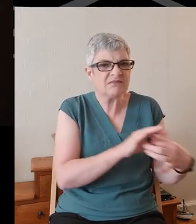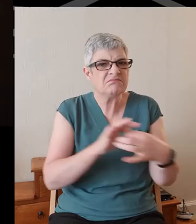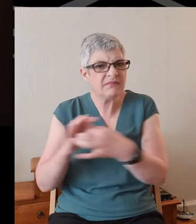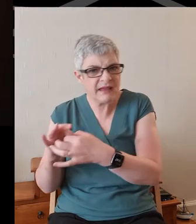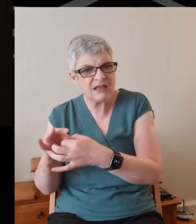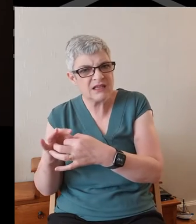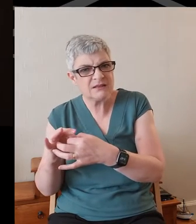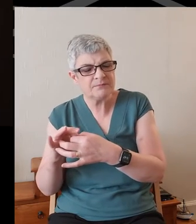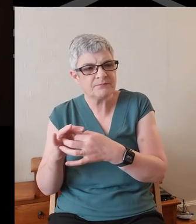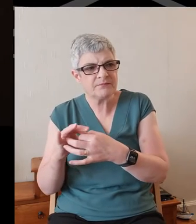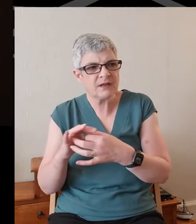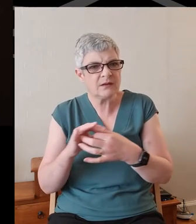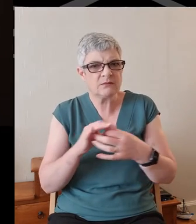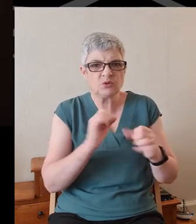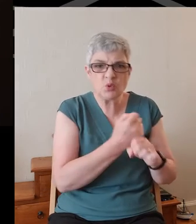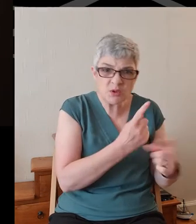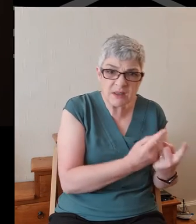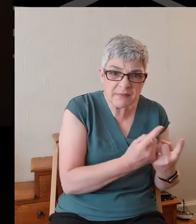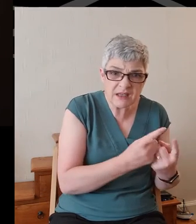of something we've done.